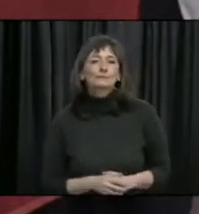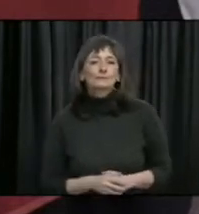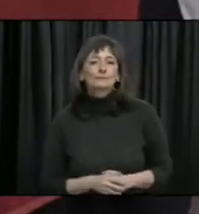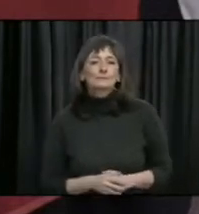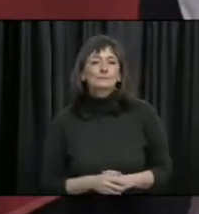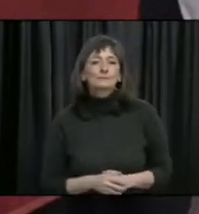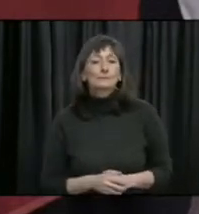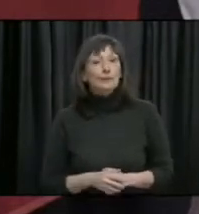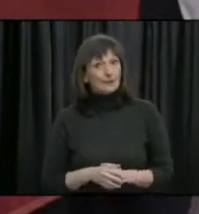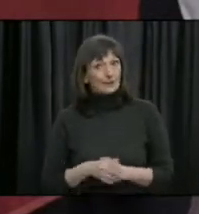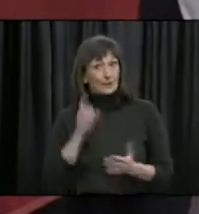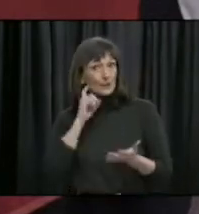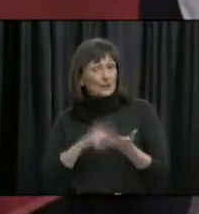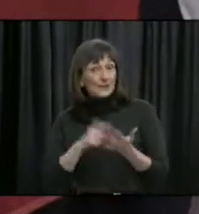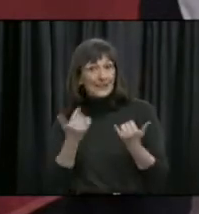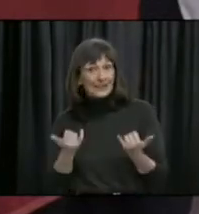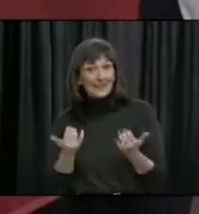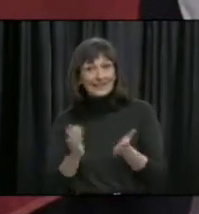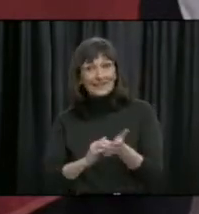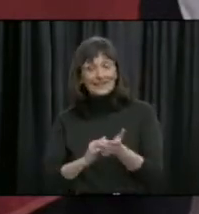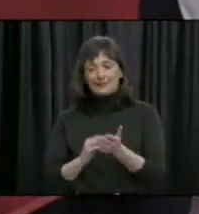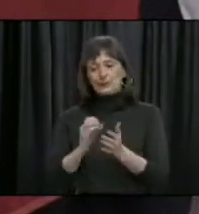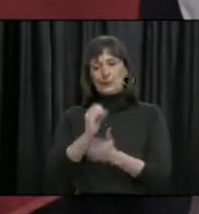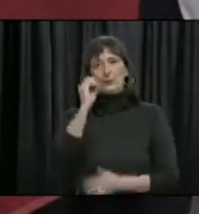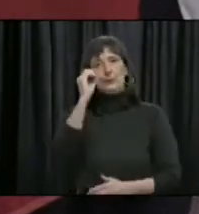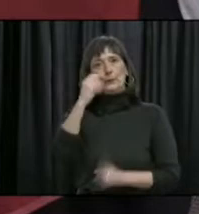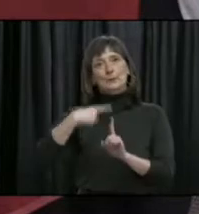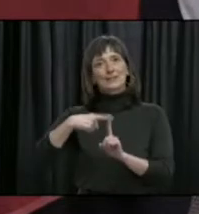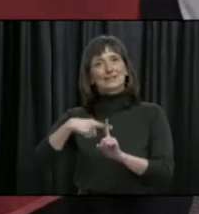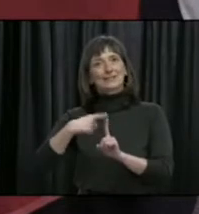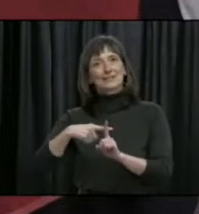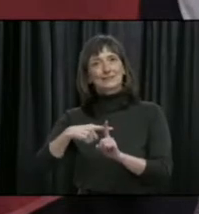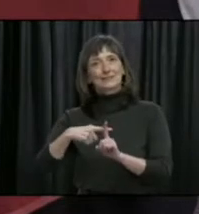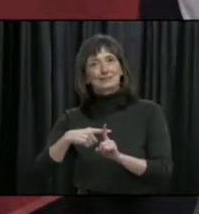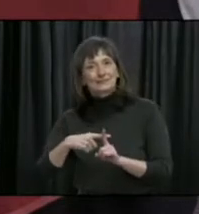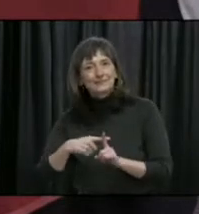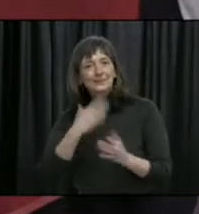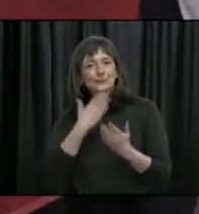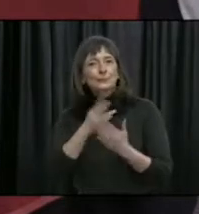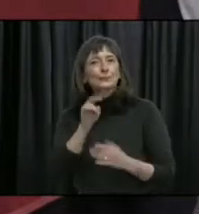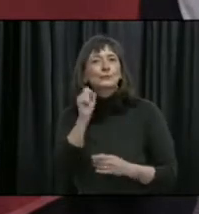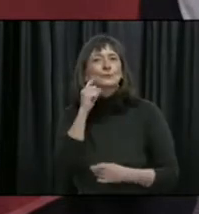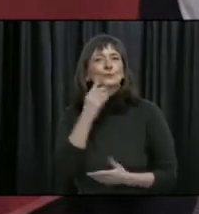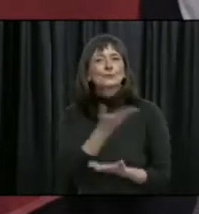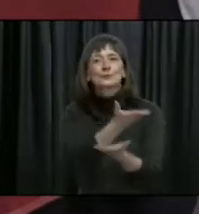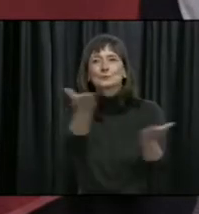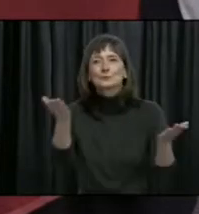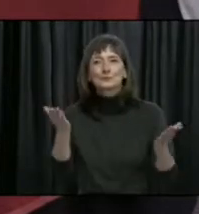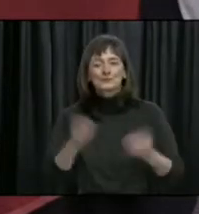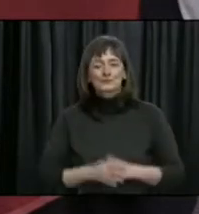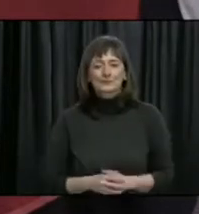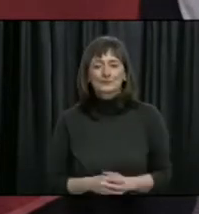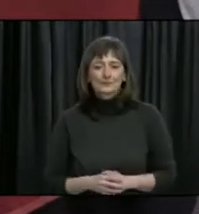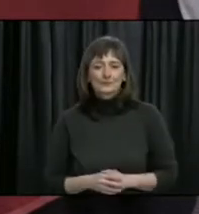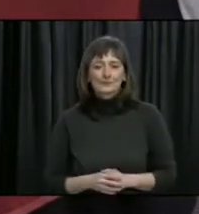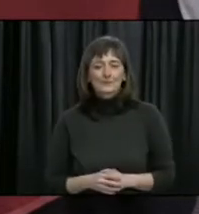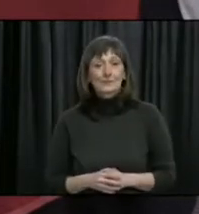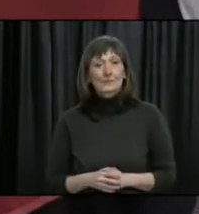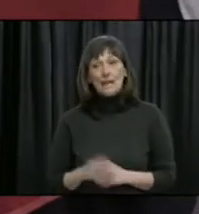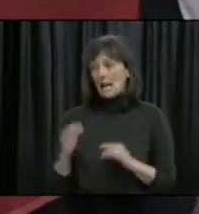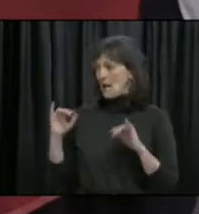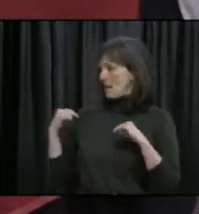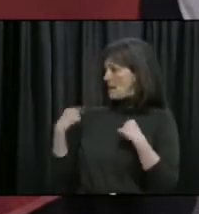No positive cases today. It's really good news and welcome news for all Newfoundlanders and Labradorians. This is the result,